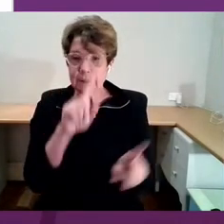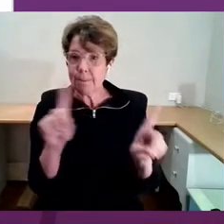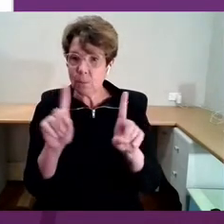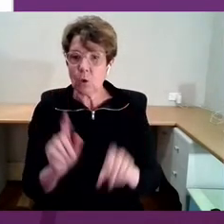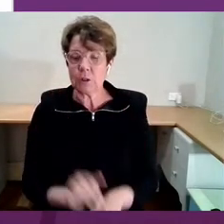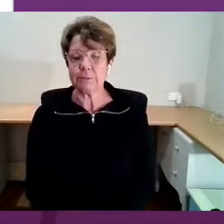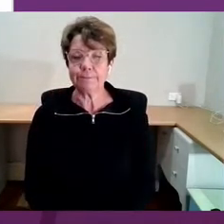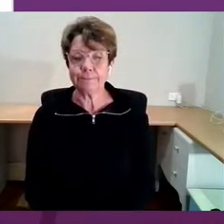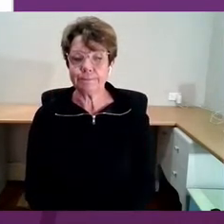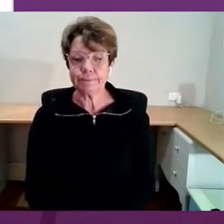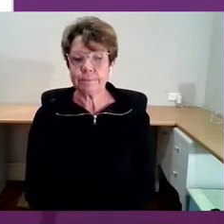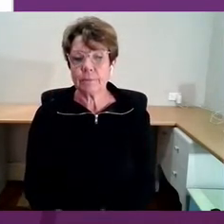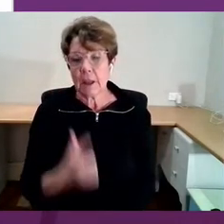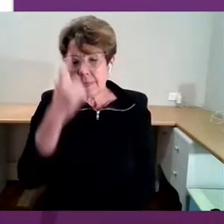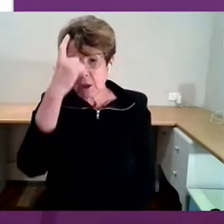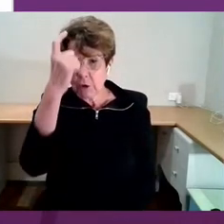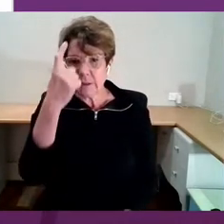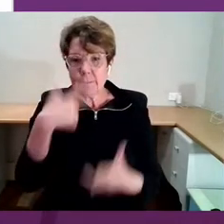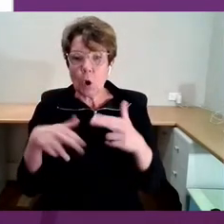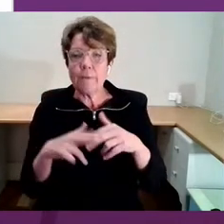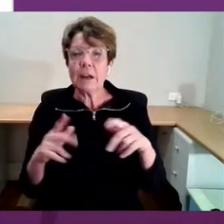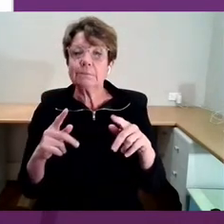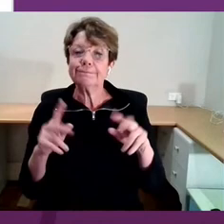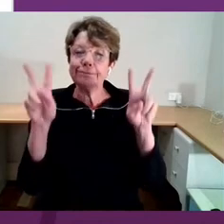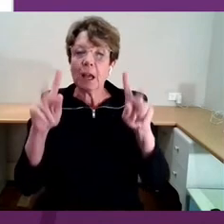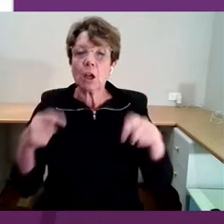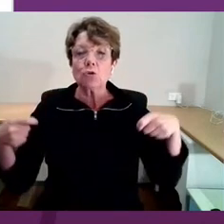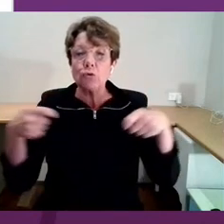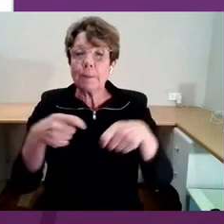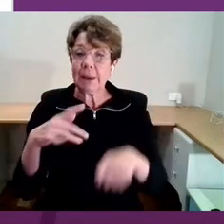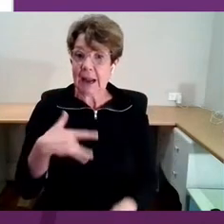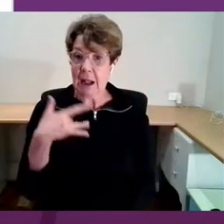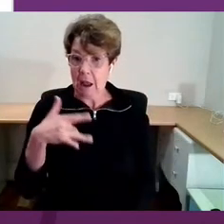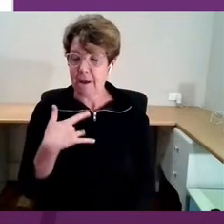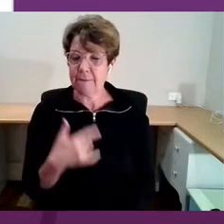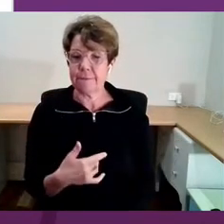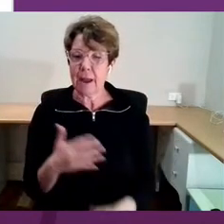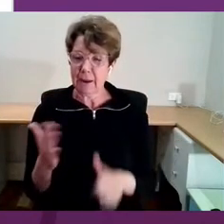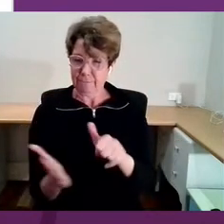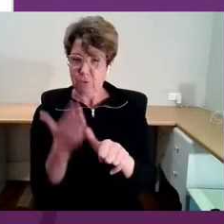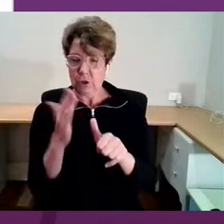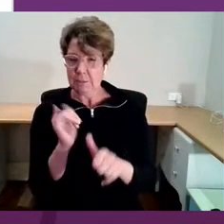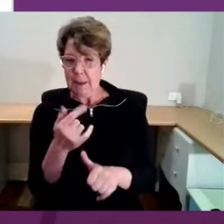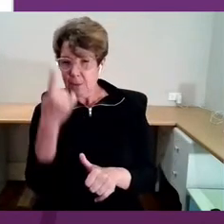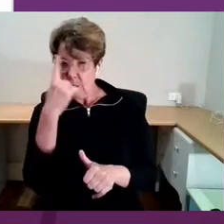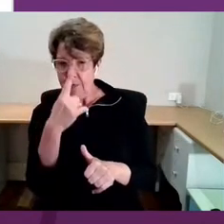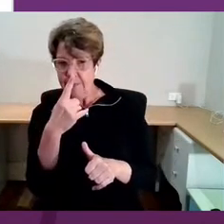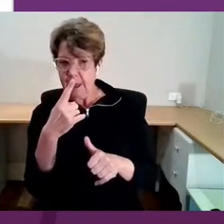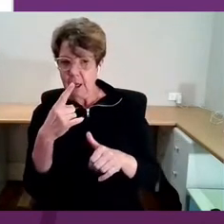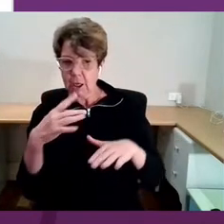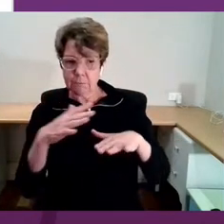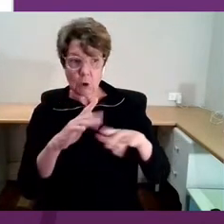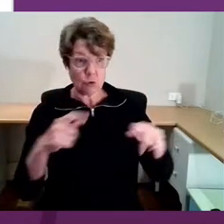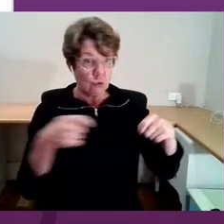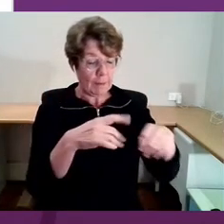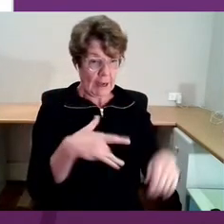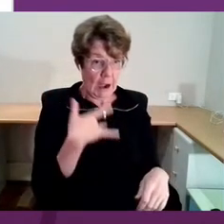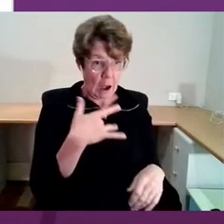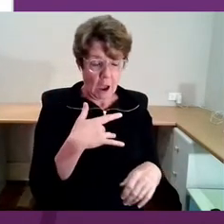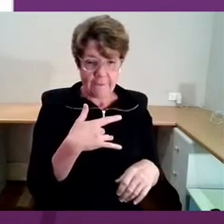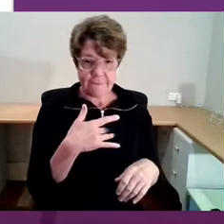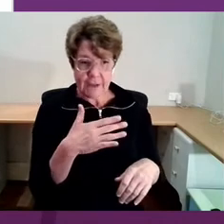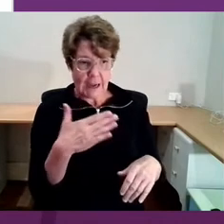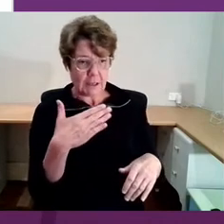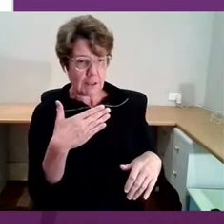is this one of a contributing life. Now, at first instance, you may think where's the intersect between a contributing life and mental health and wellbeing?